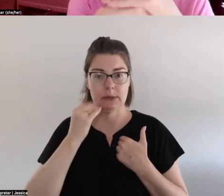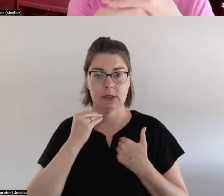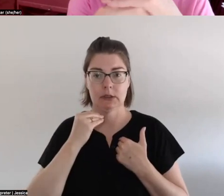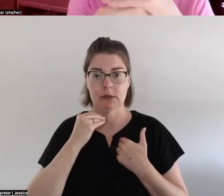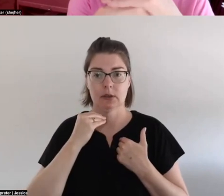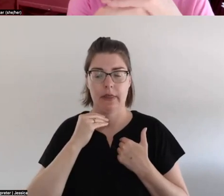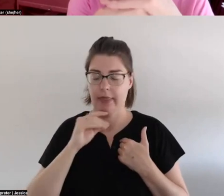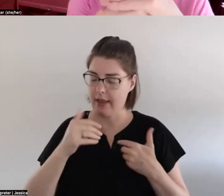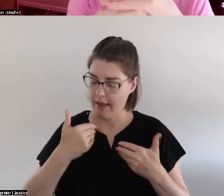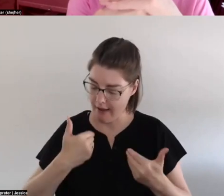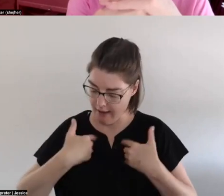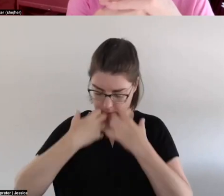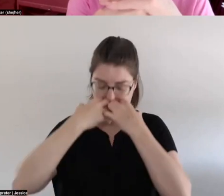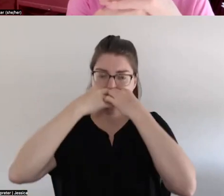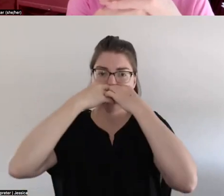value